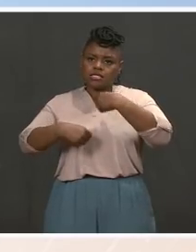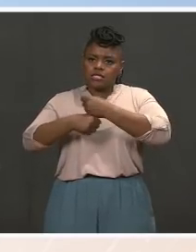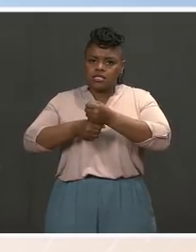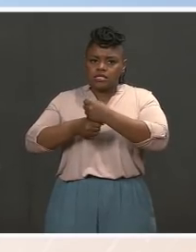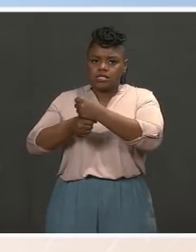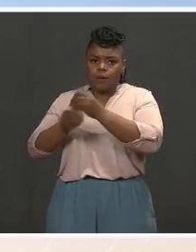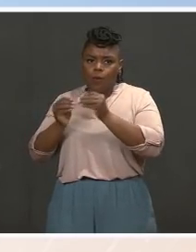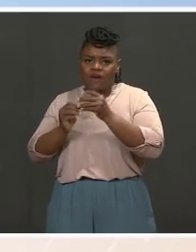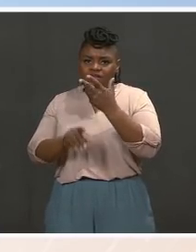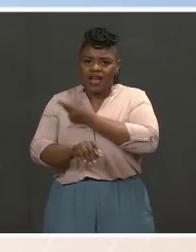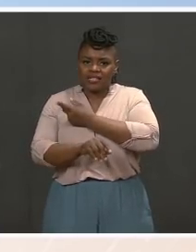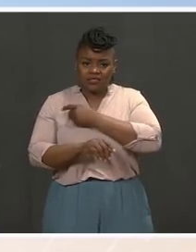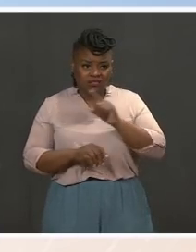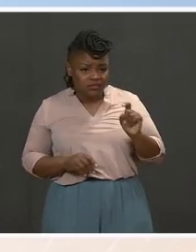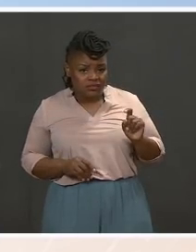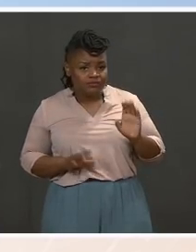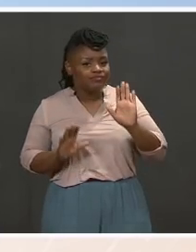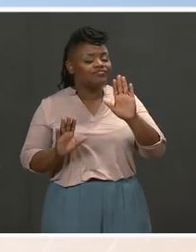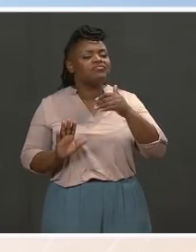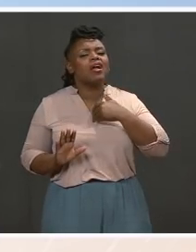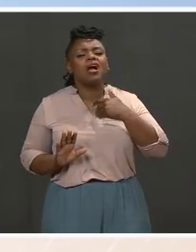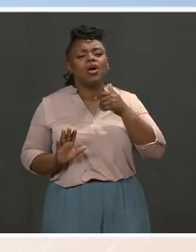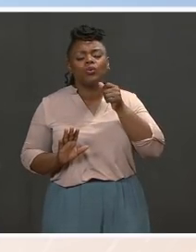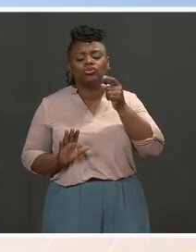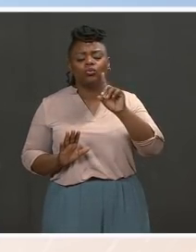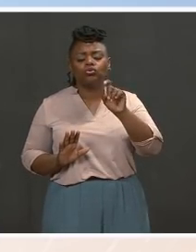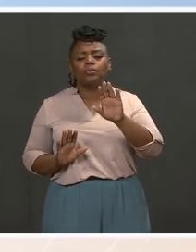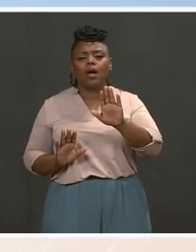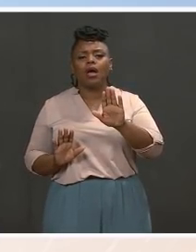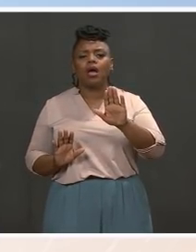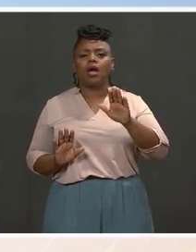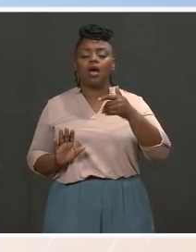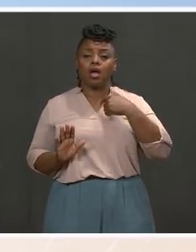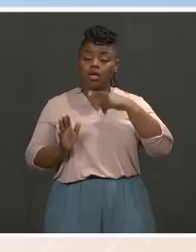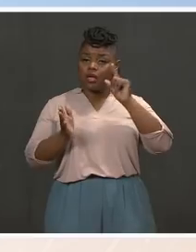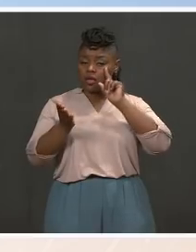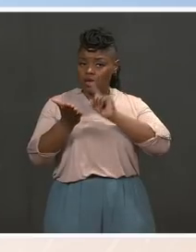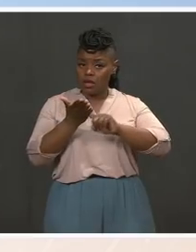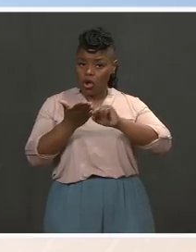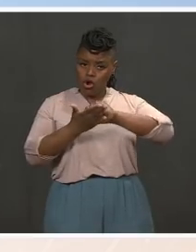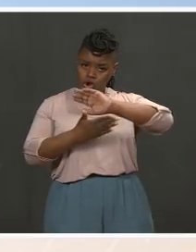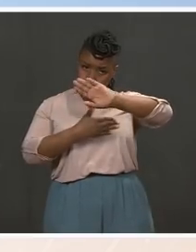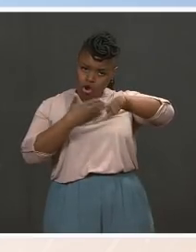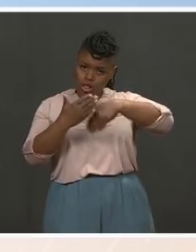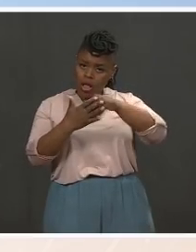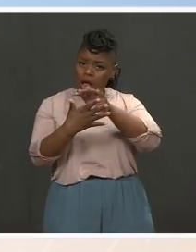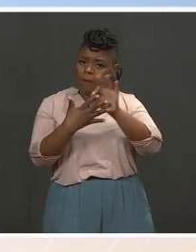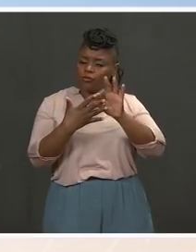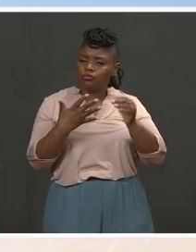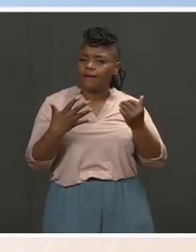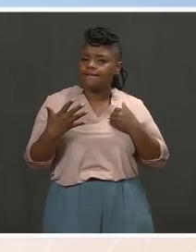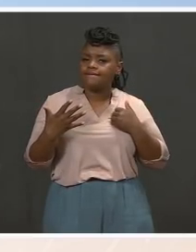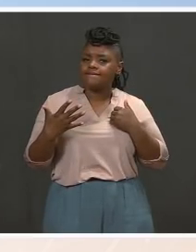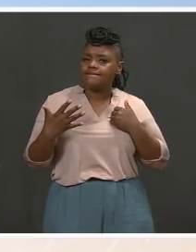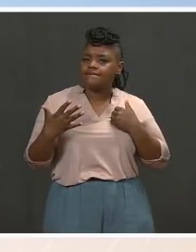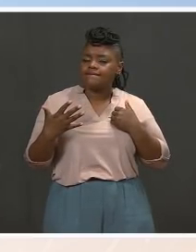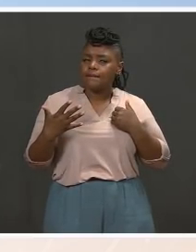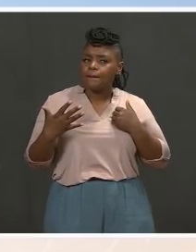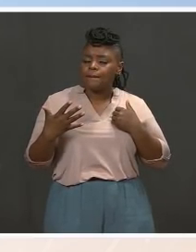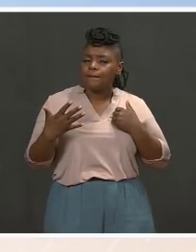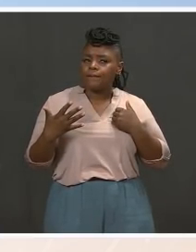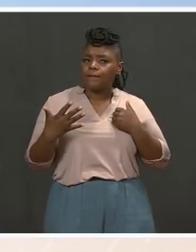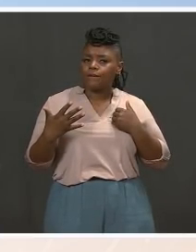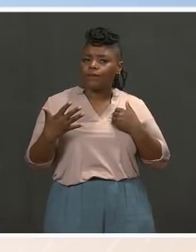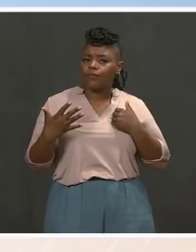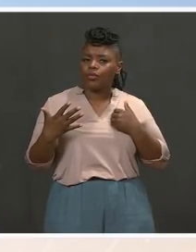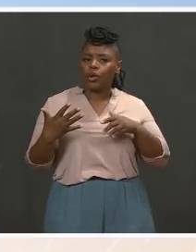absolutely understand your question. What I'm conveying is we look at every option through the prism of whether it will save lives and how many lives it will save and try